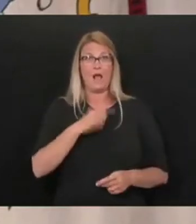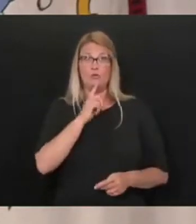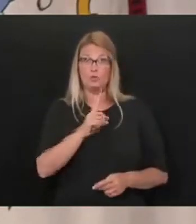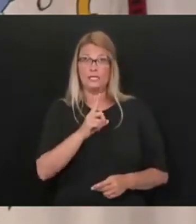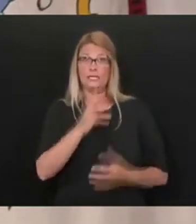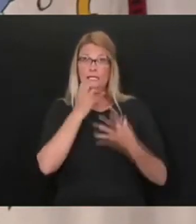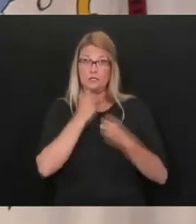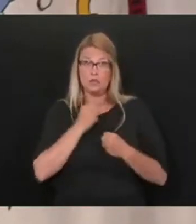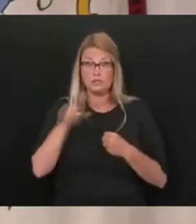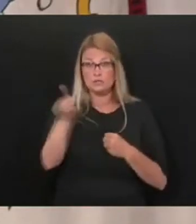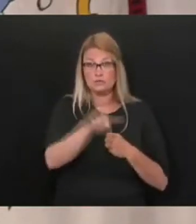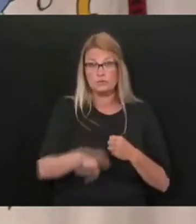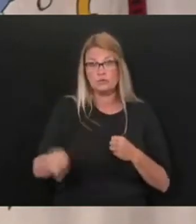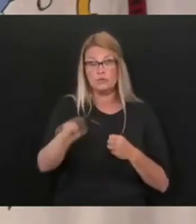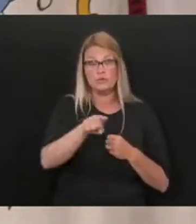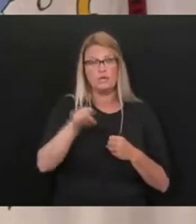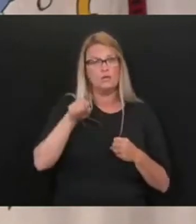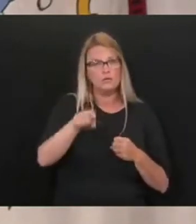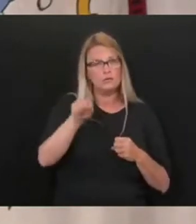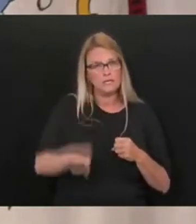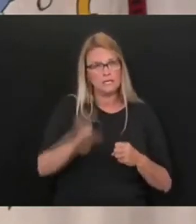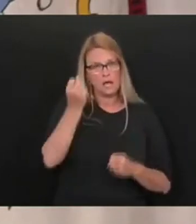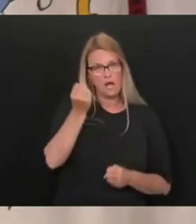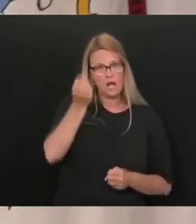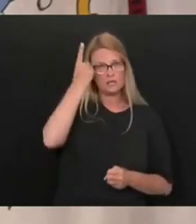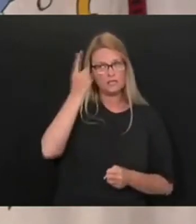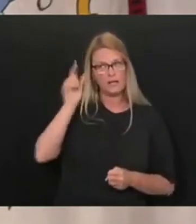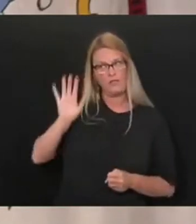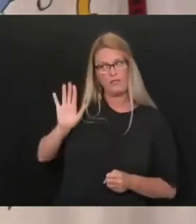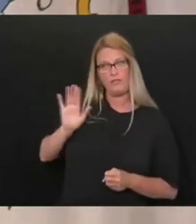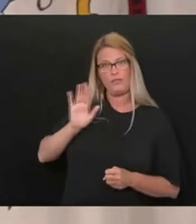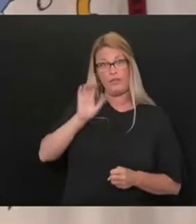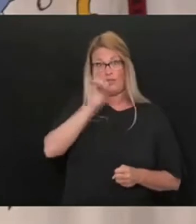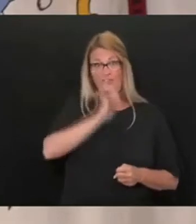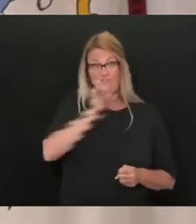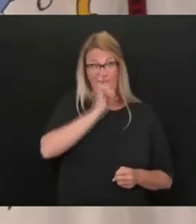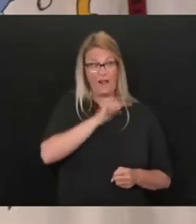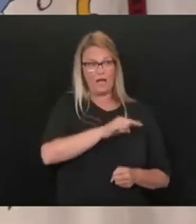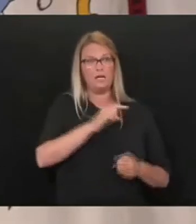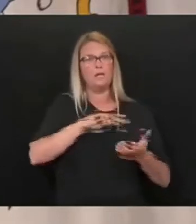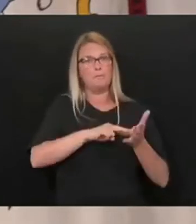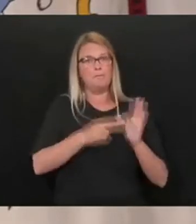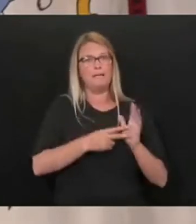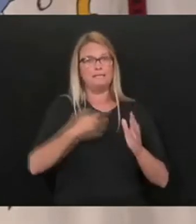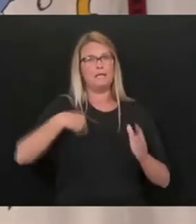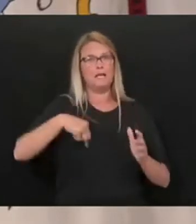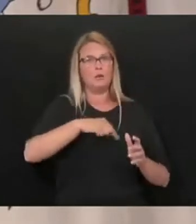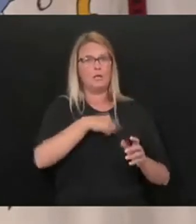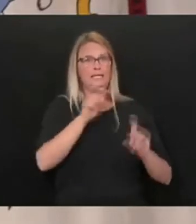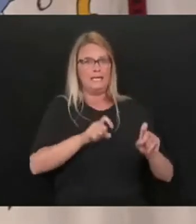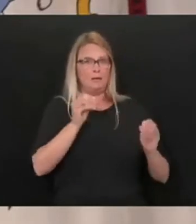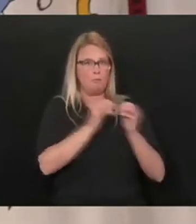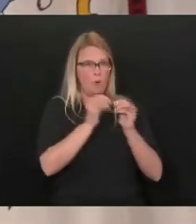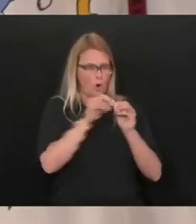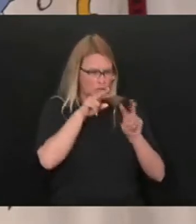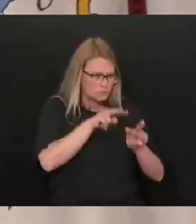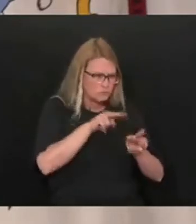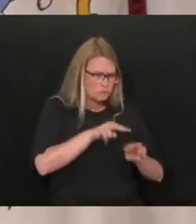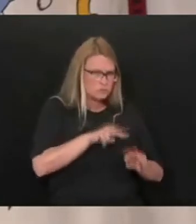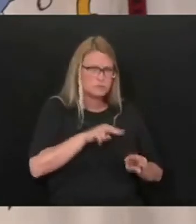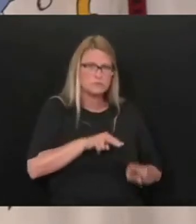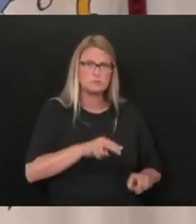about what they're doing has got to slow us down. Because now we are micromanaging